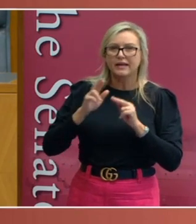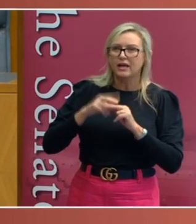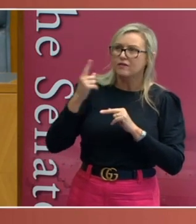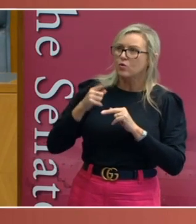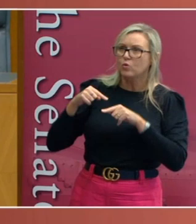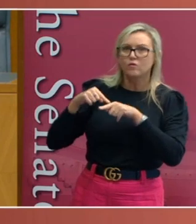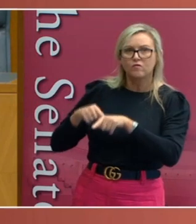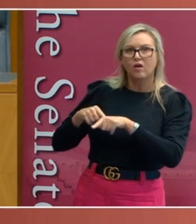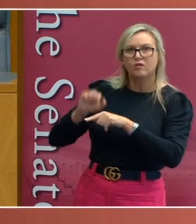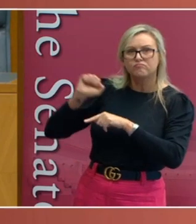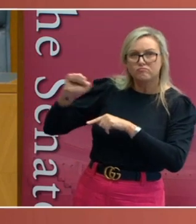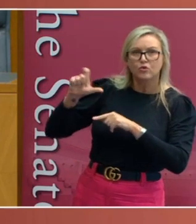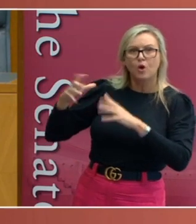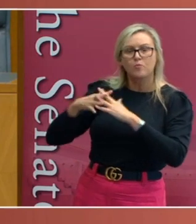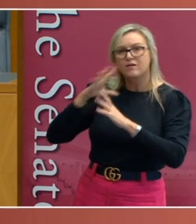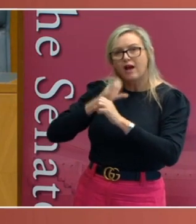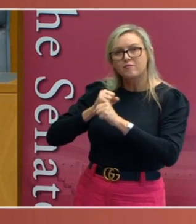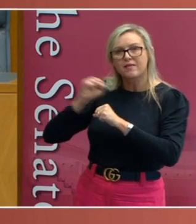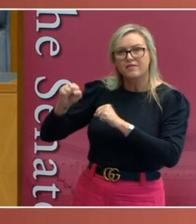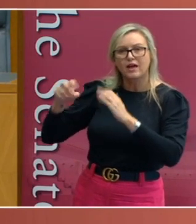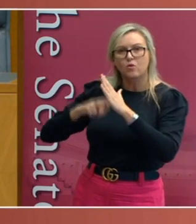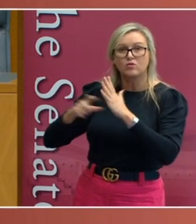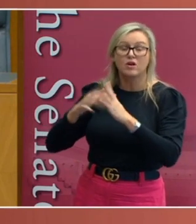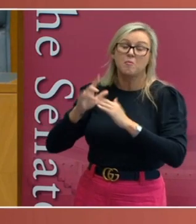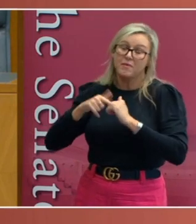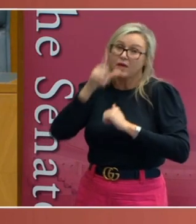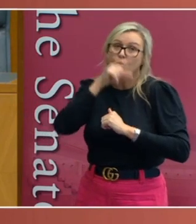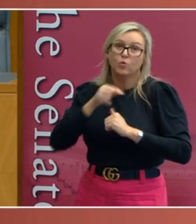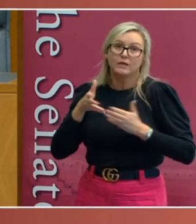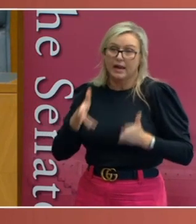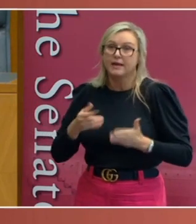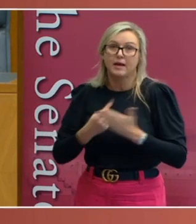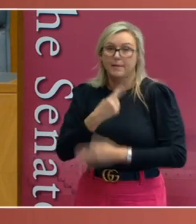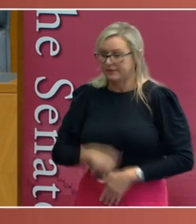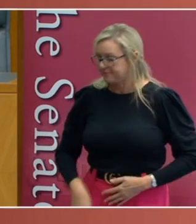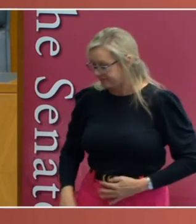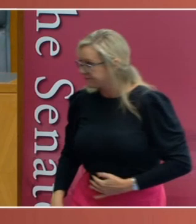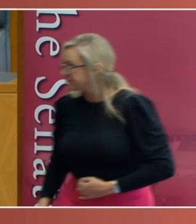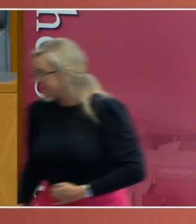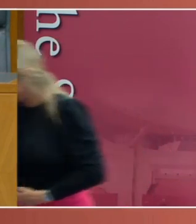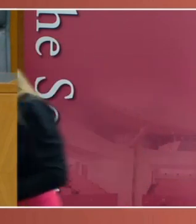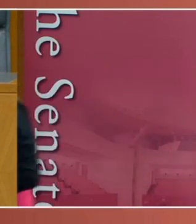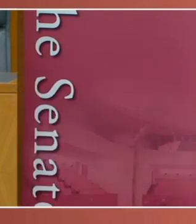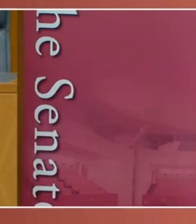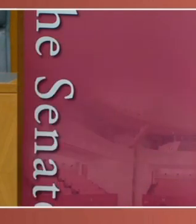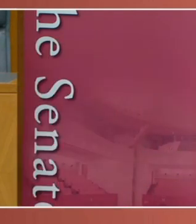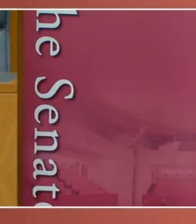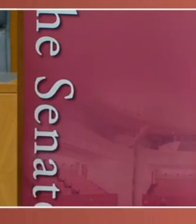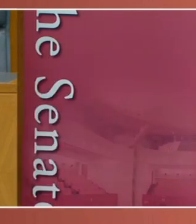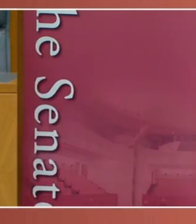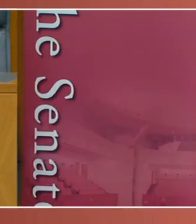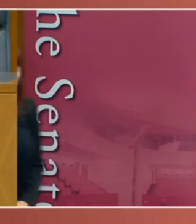quarantine. Theoretically, however, it could have been done. Now, the reason I say theoretically is because, in practice,